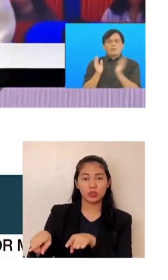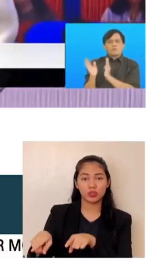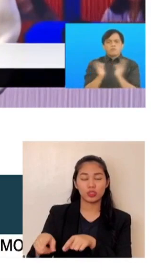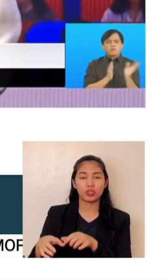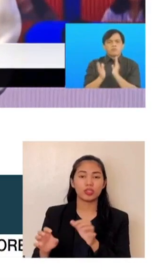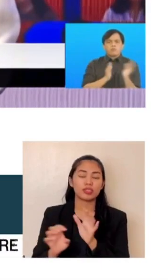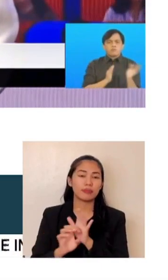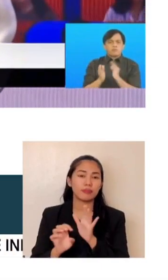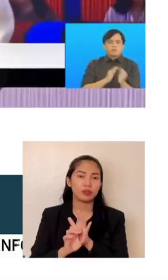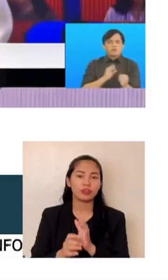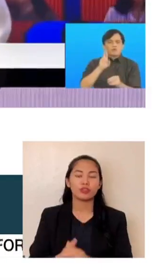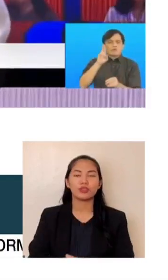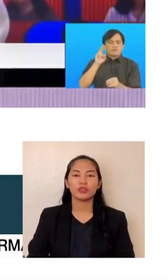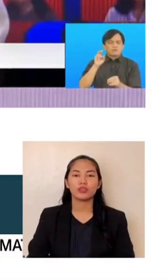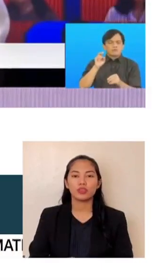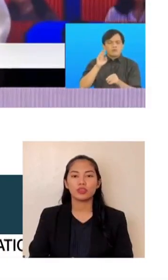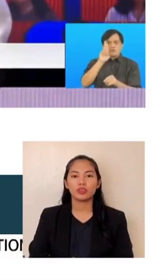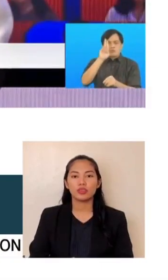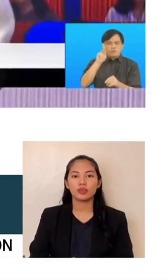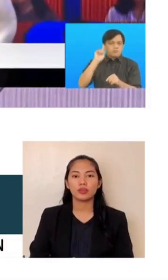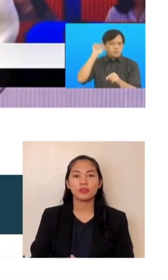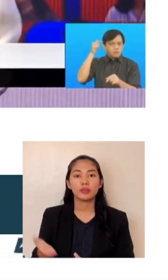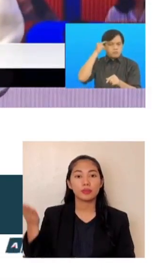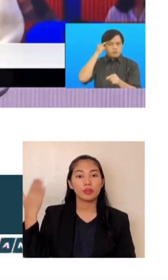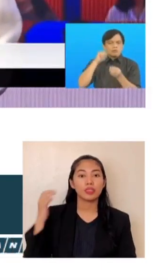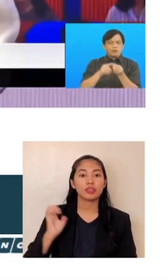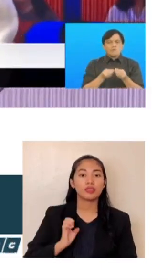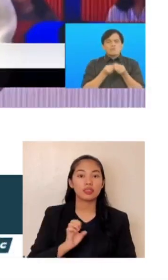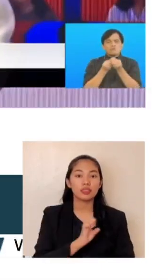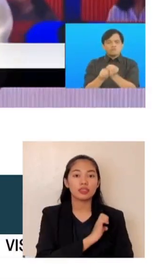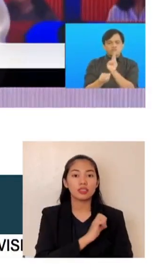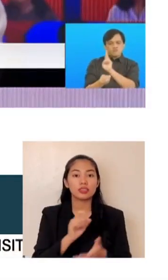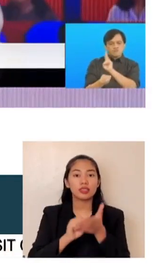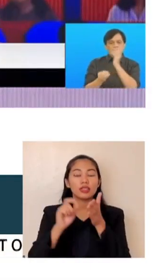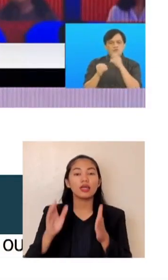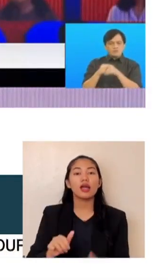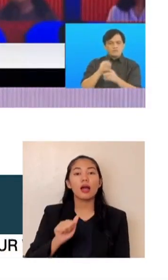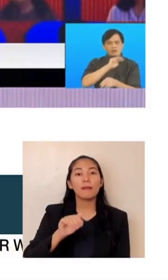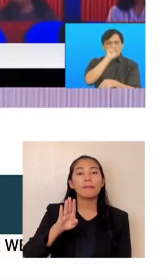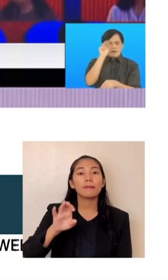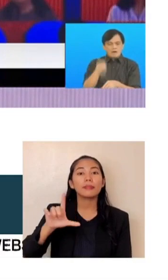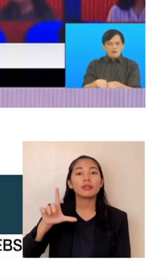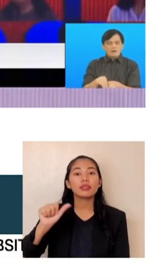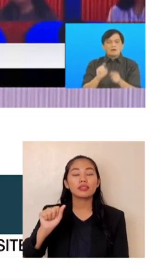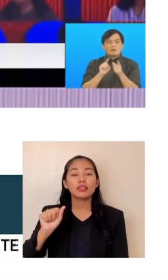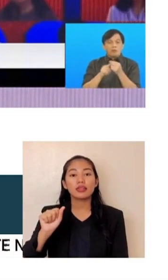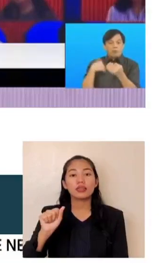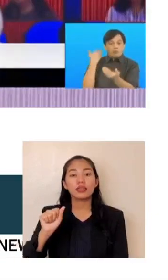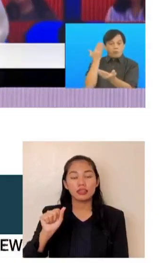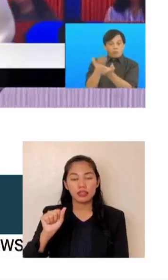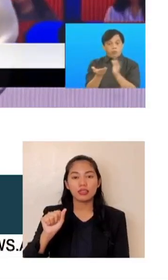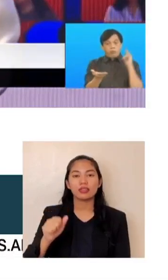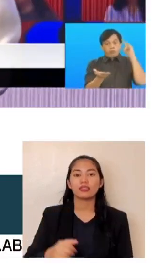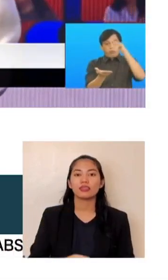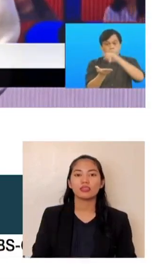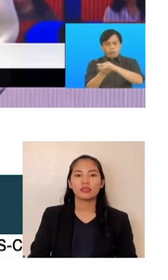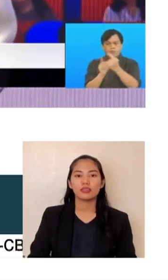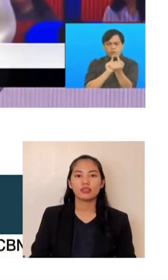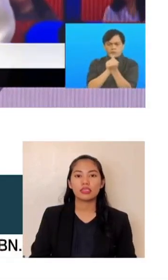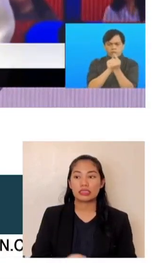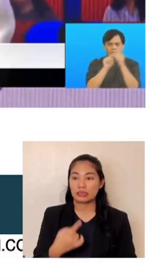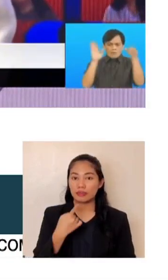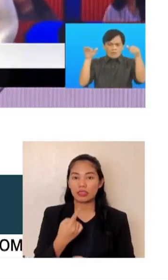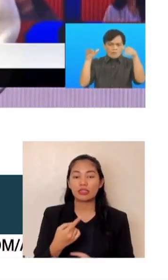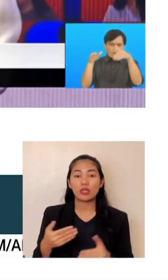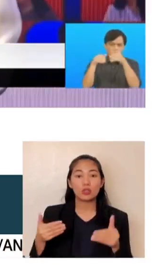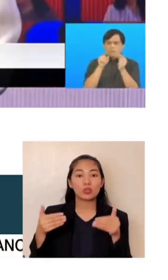former Executive Secretary Abelia, who said, you know, the way forward is to